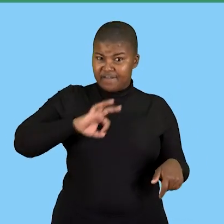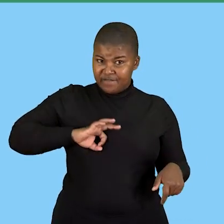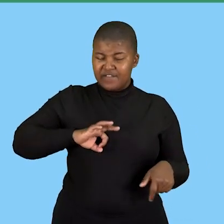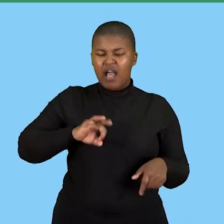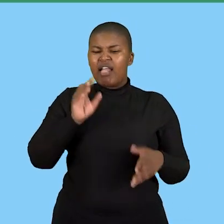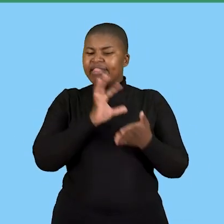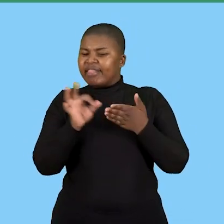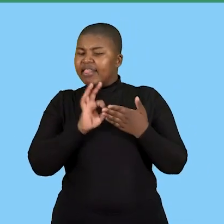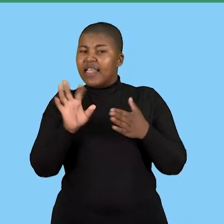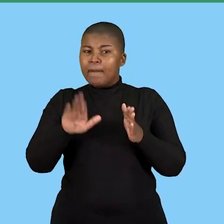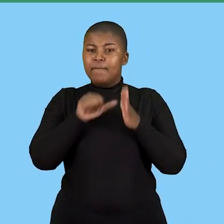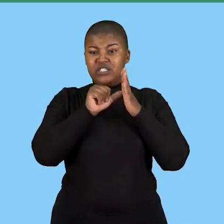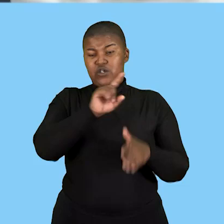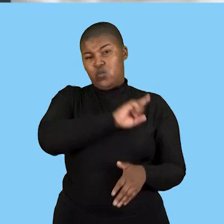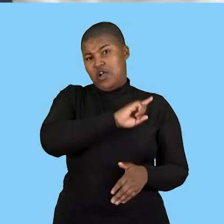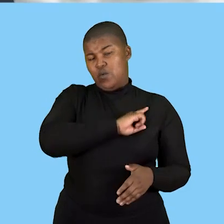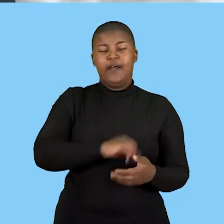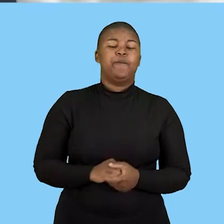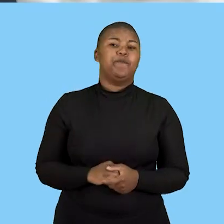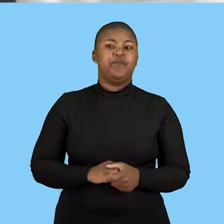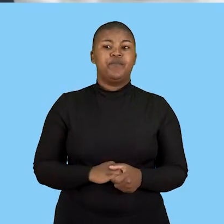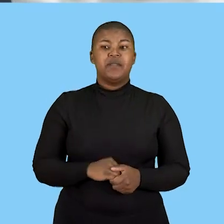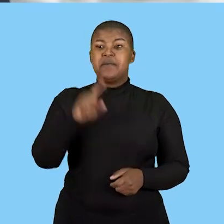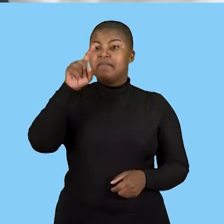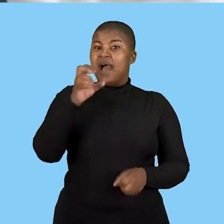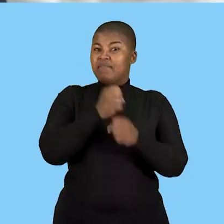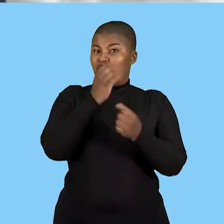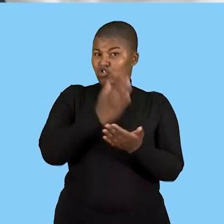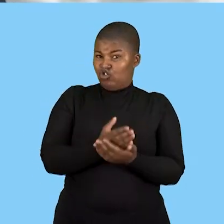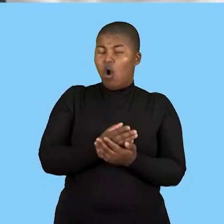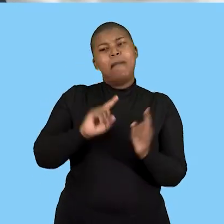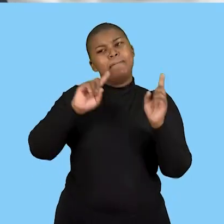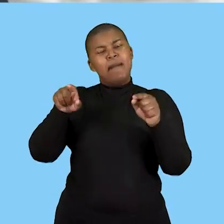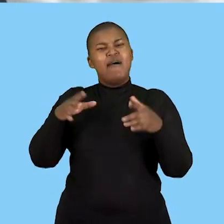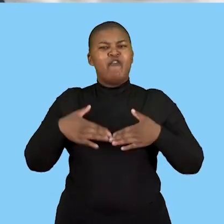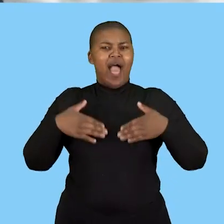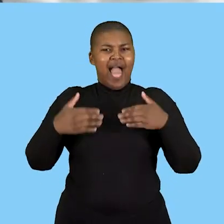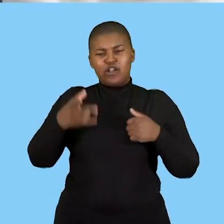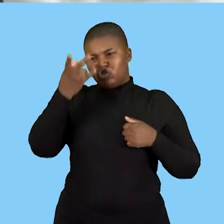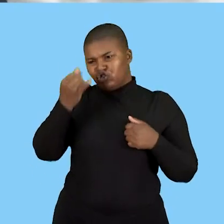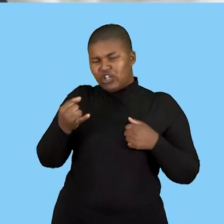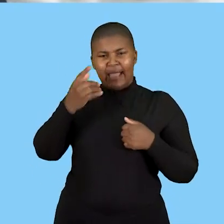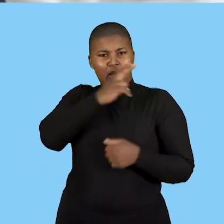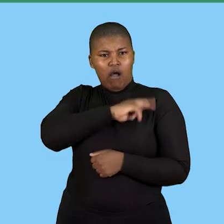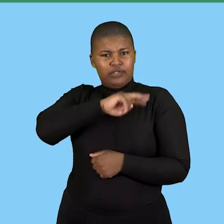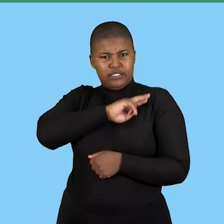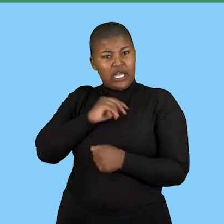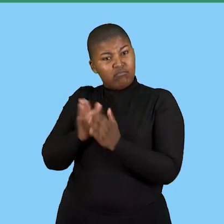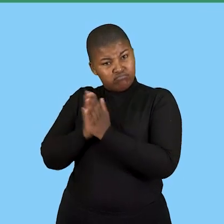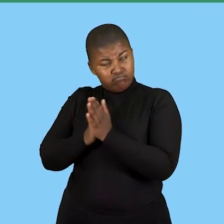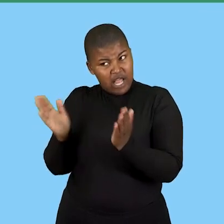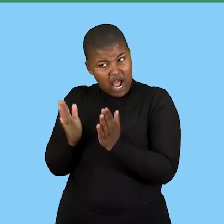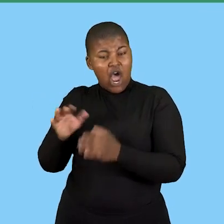and then another one is that they should encourage employees to do regular health checks that is another one and then number two